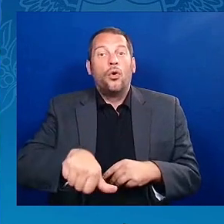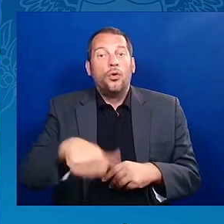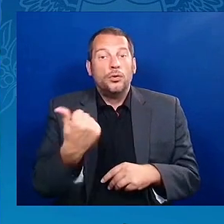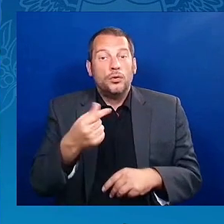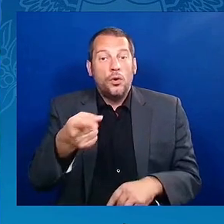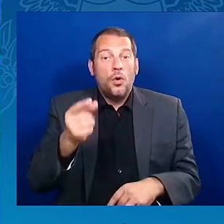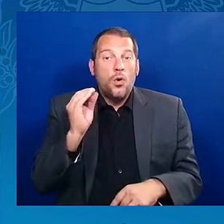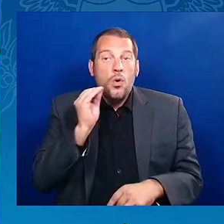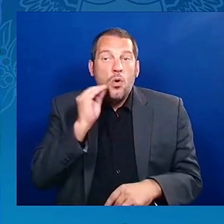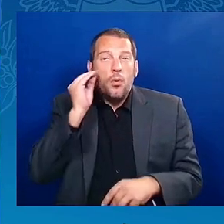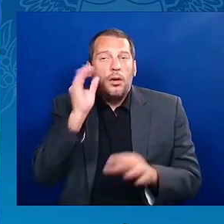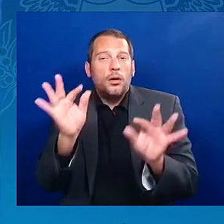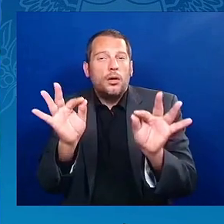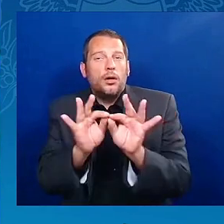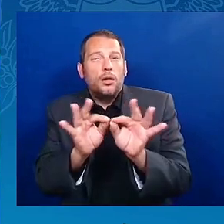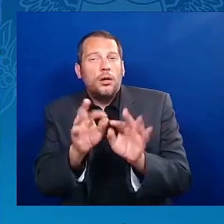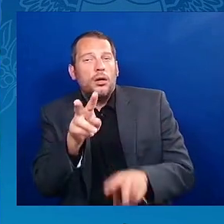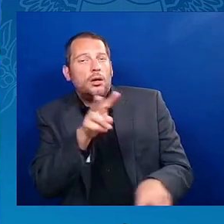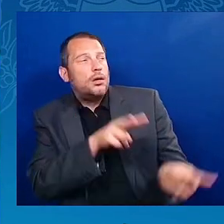truth, right?